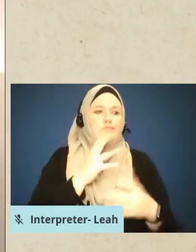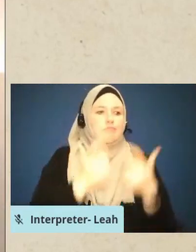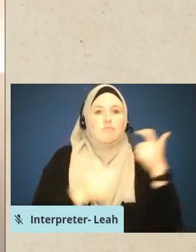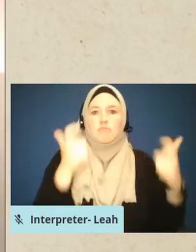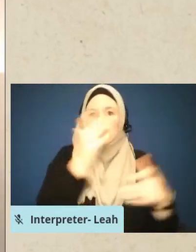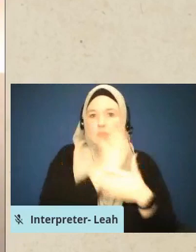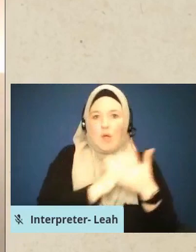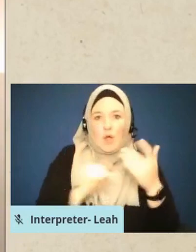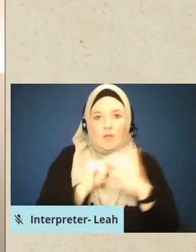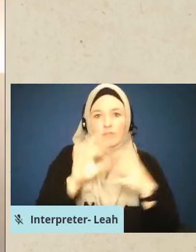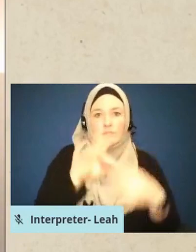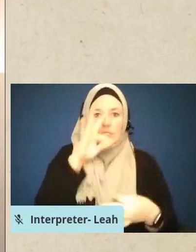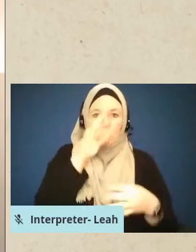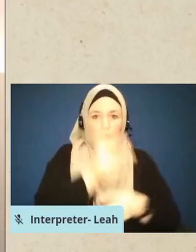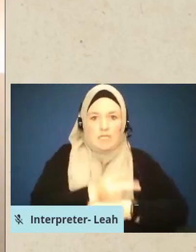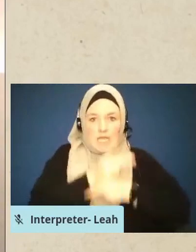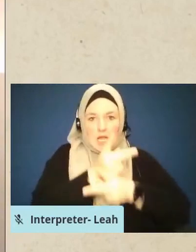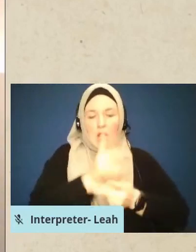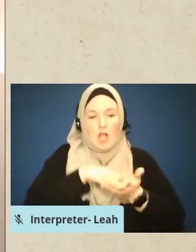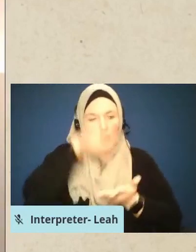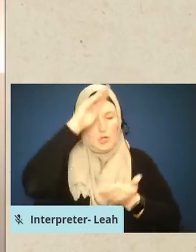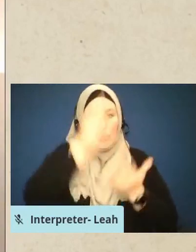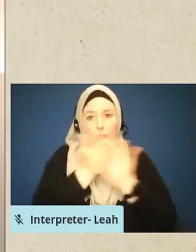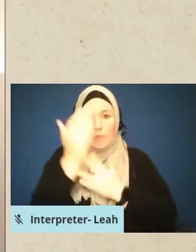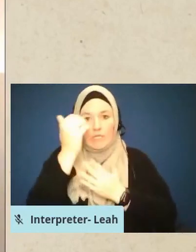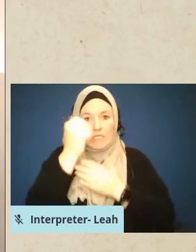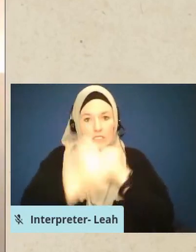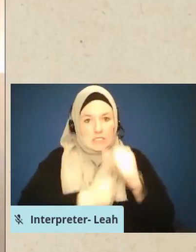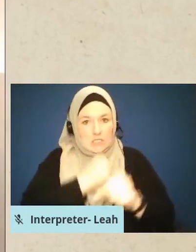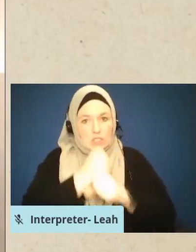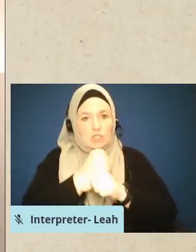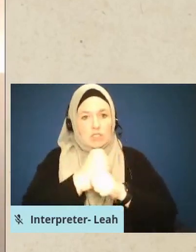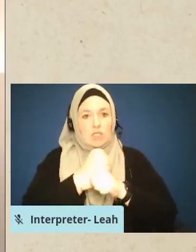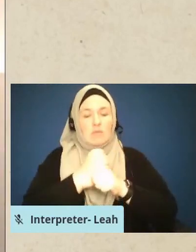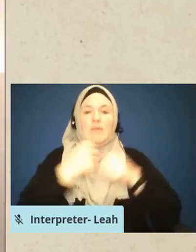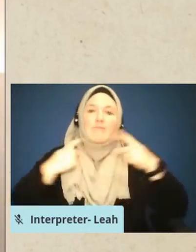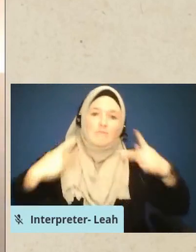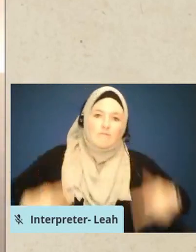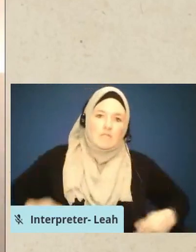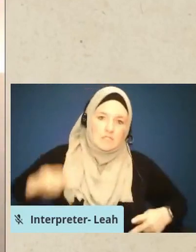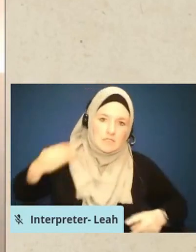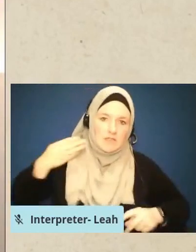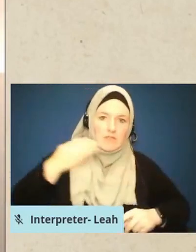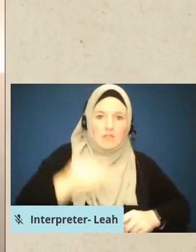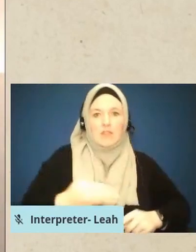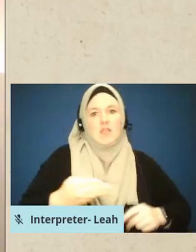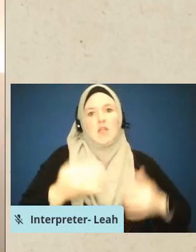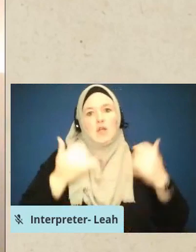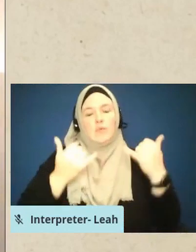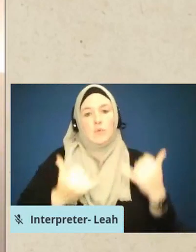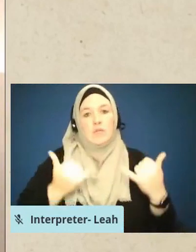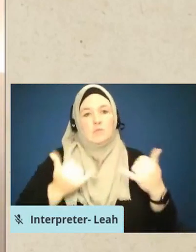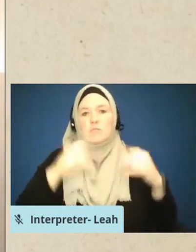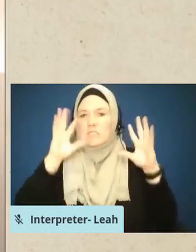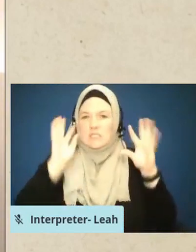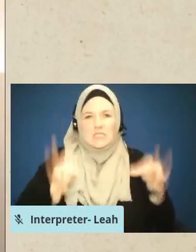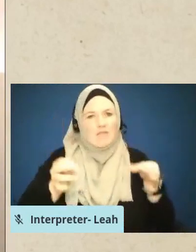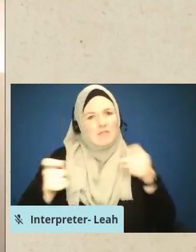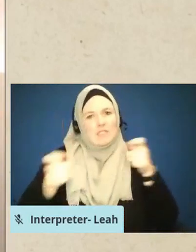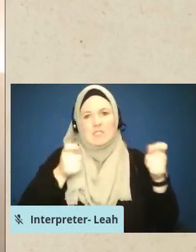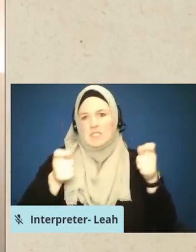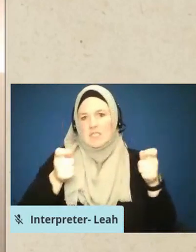as I've learned over the years, is being present, physically present, and we definitely are dealing